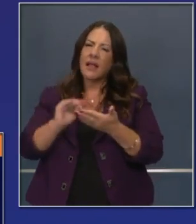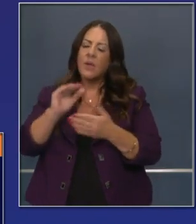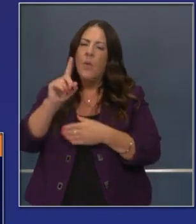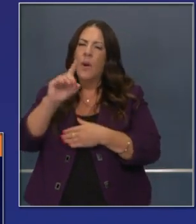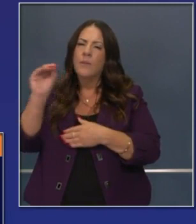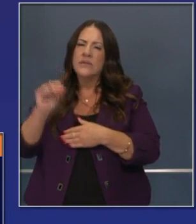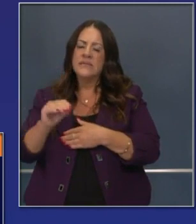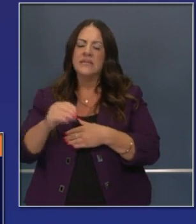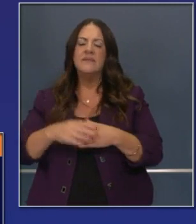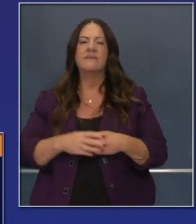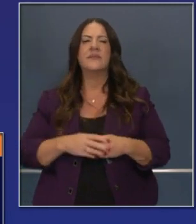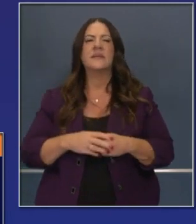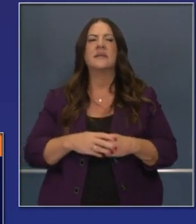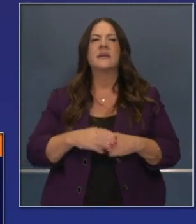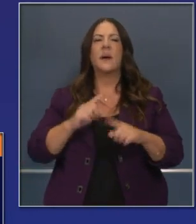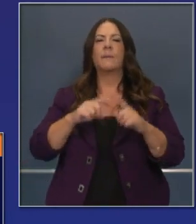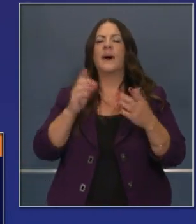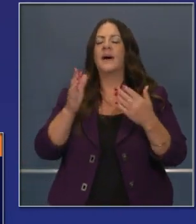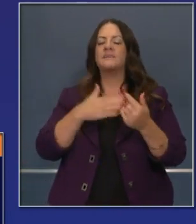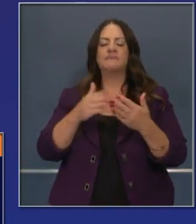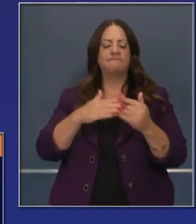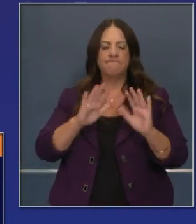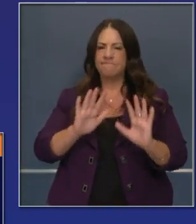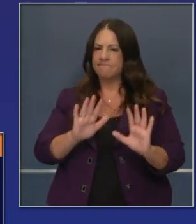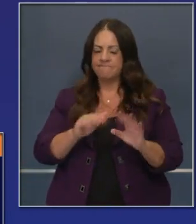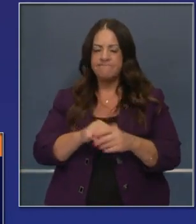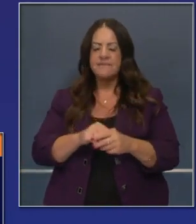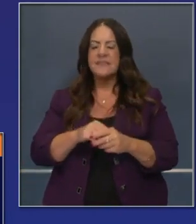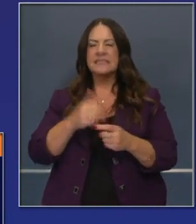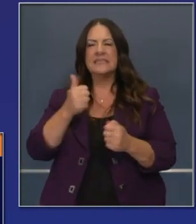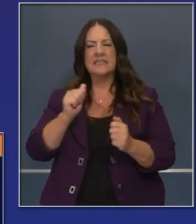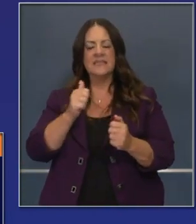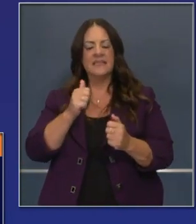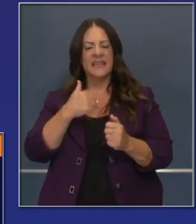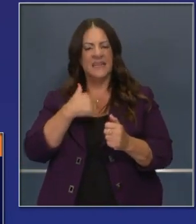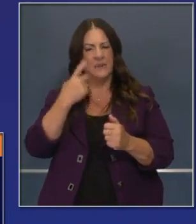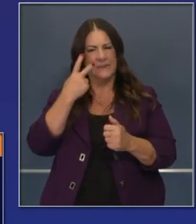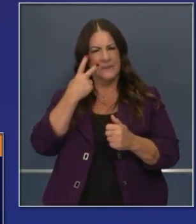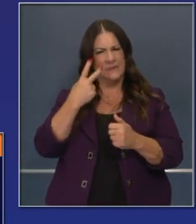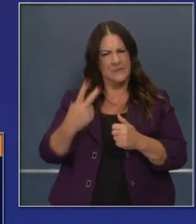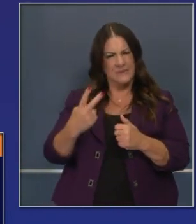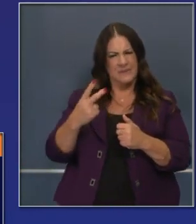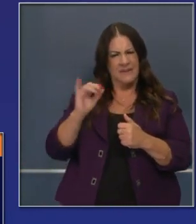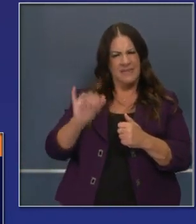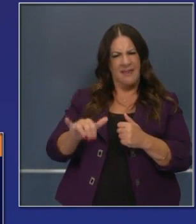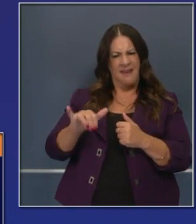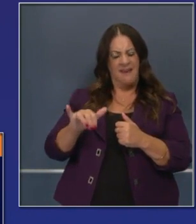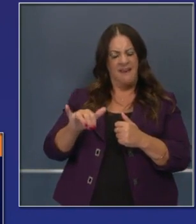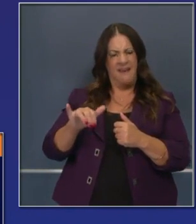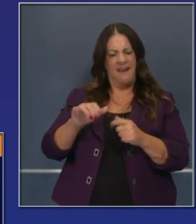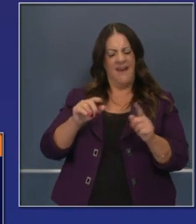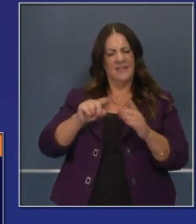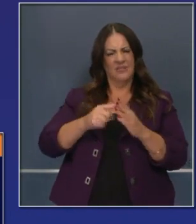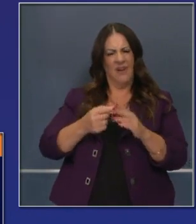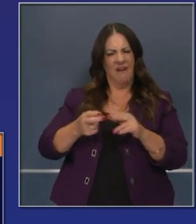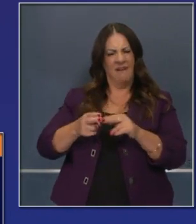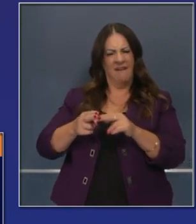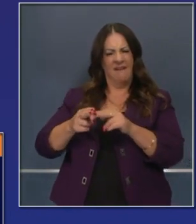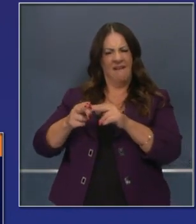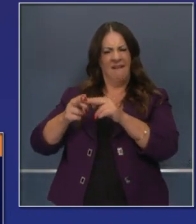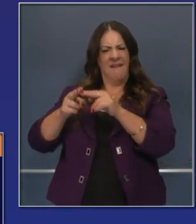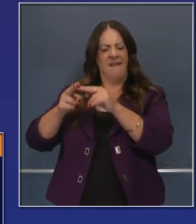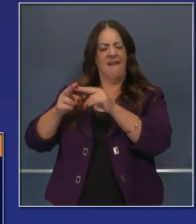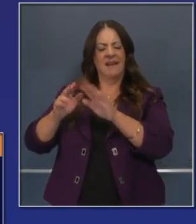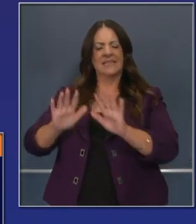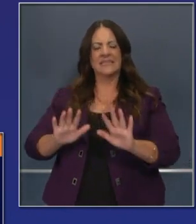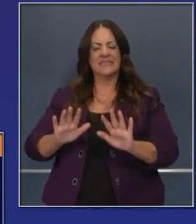one rather, but nonetheless, some concerning trend lines in the last 7, 8, 9, 10 days as it relates